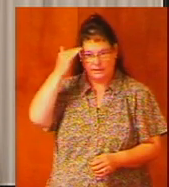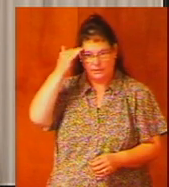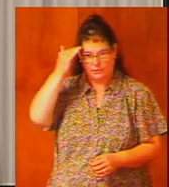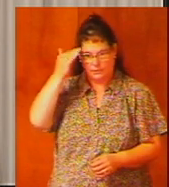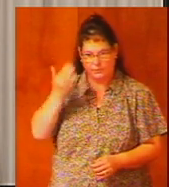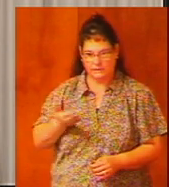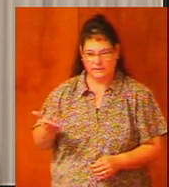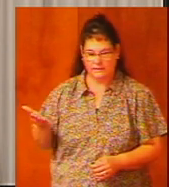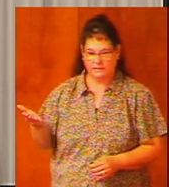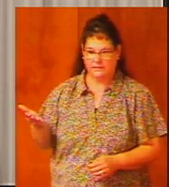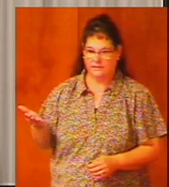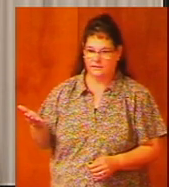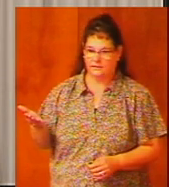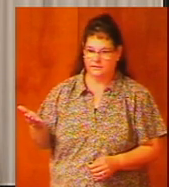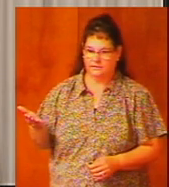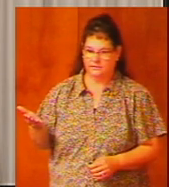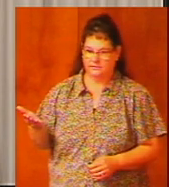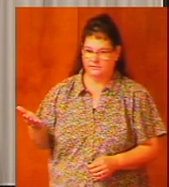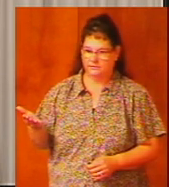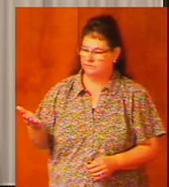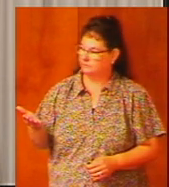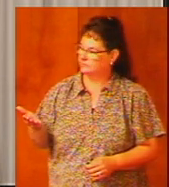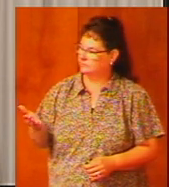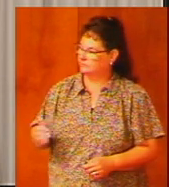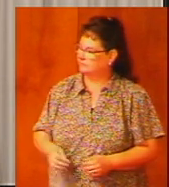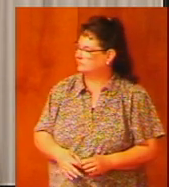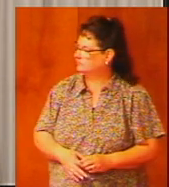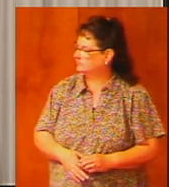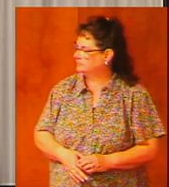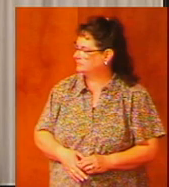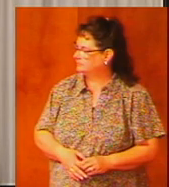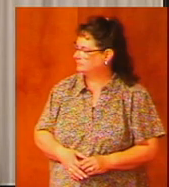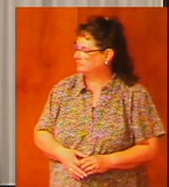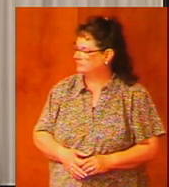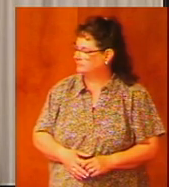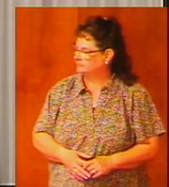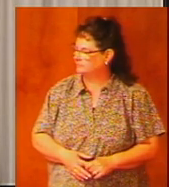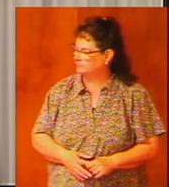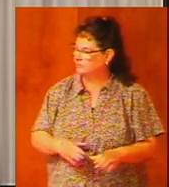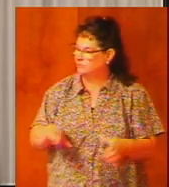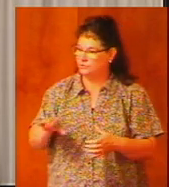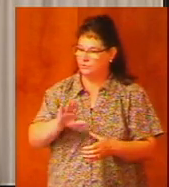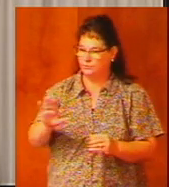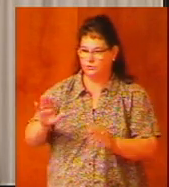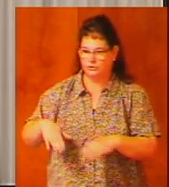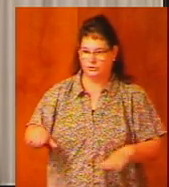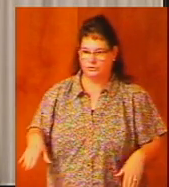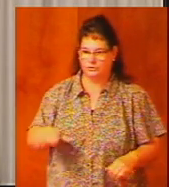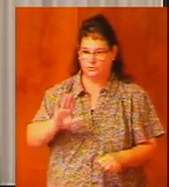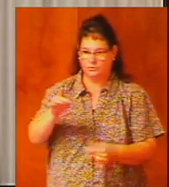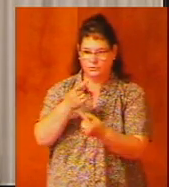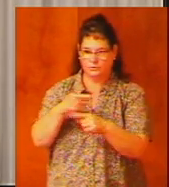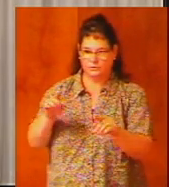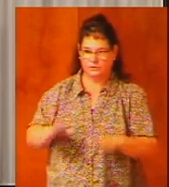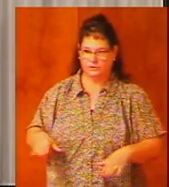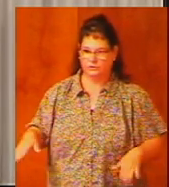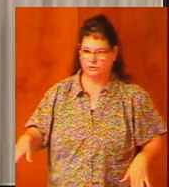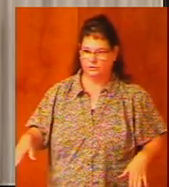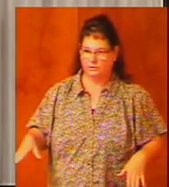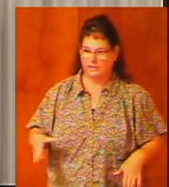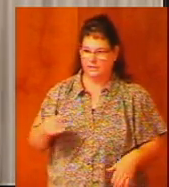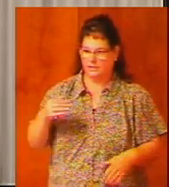things do your kids and your grandkids